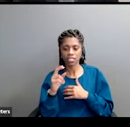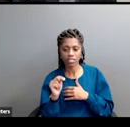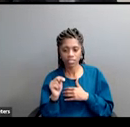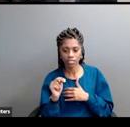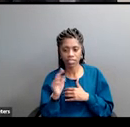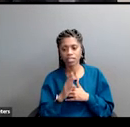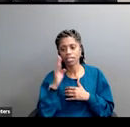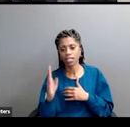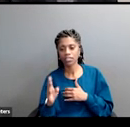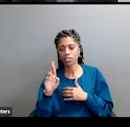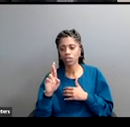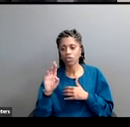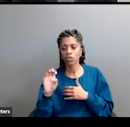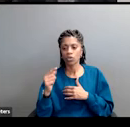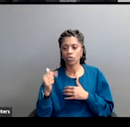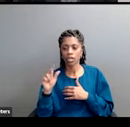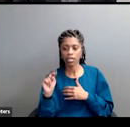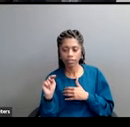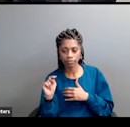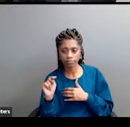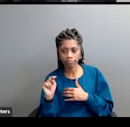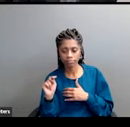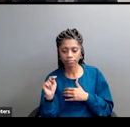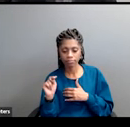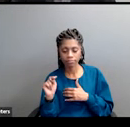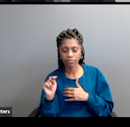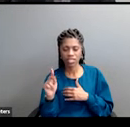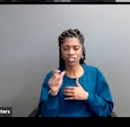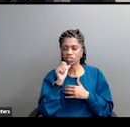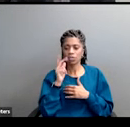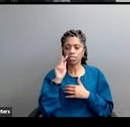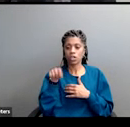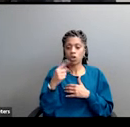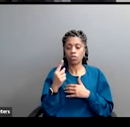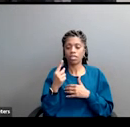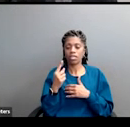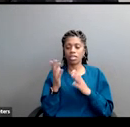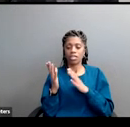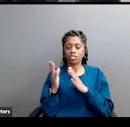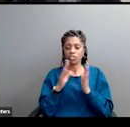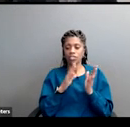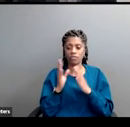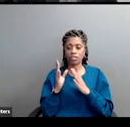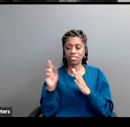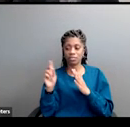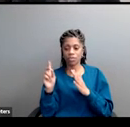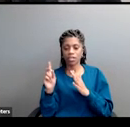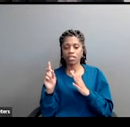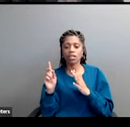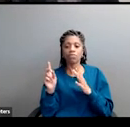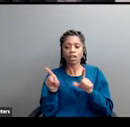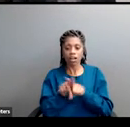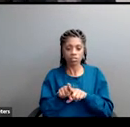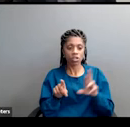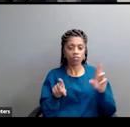Reagan, you're seeing not just a shift in the Democratic Party, but a shift in the Republican Party. Richard Nixon had been